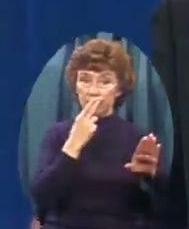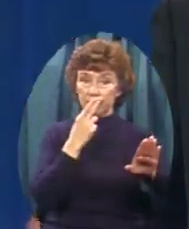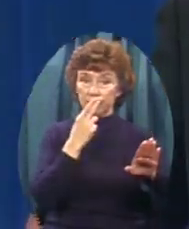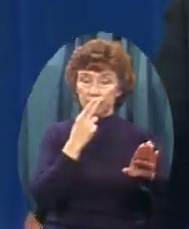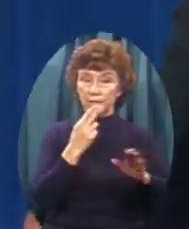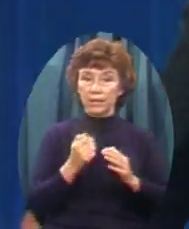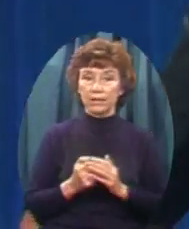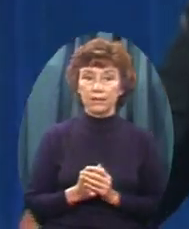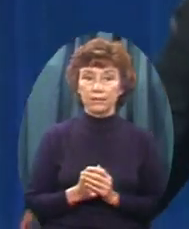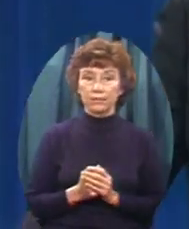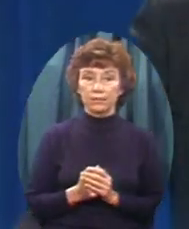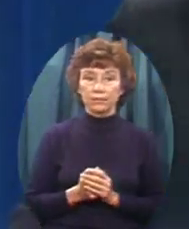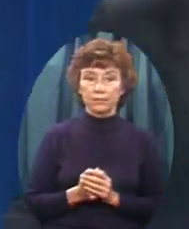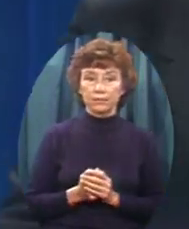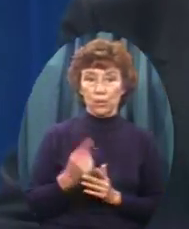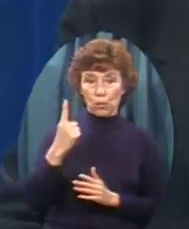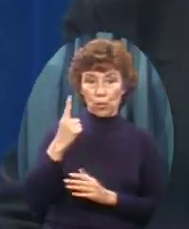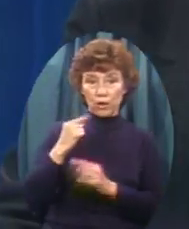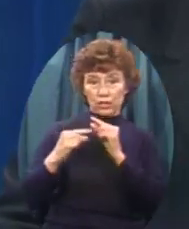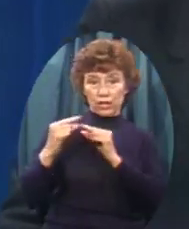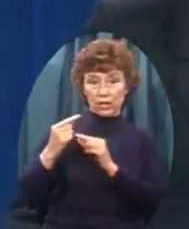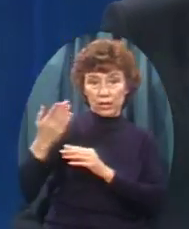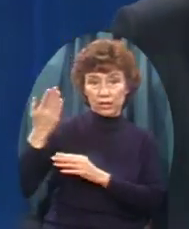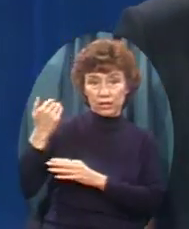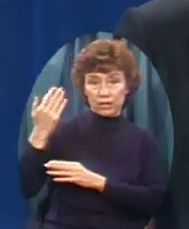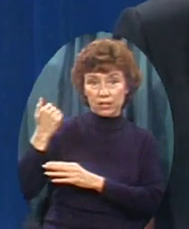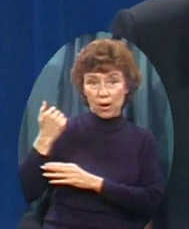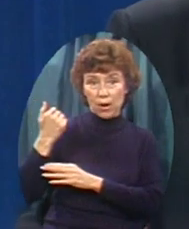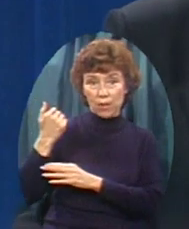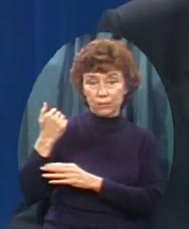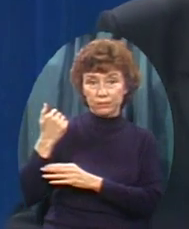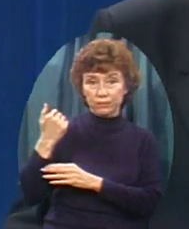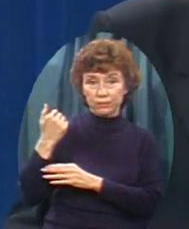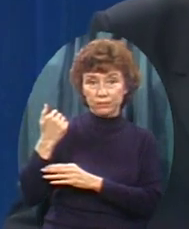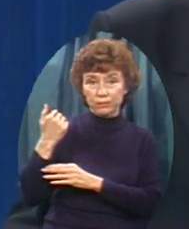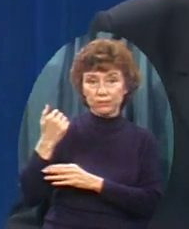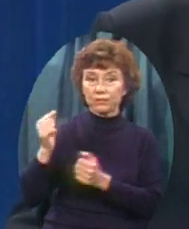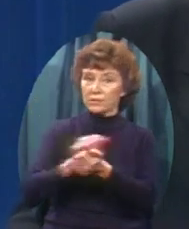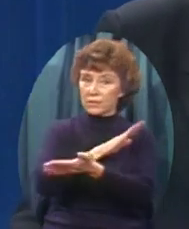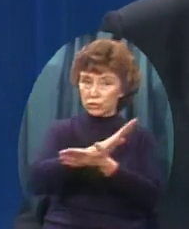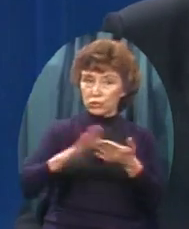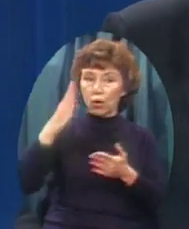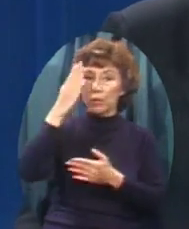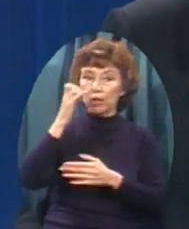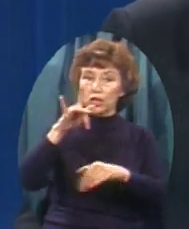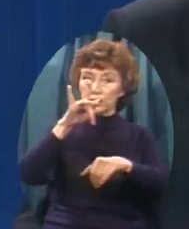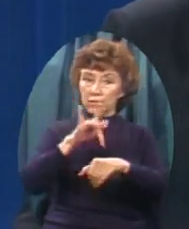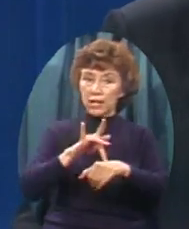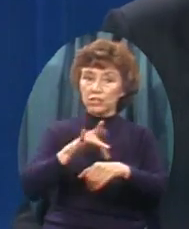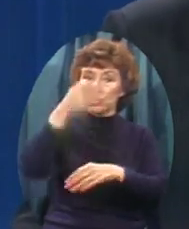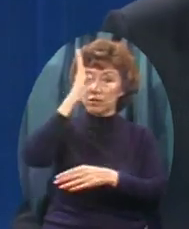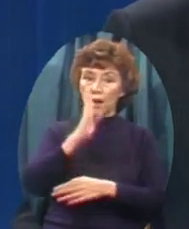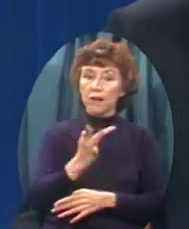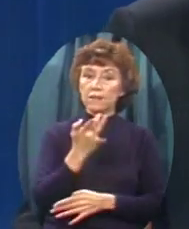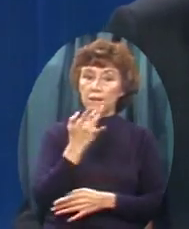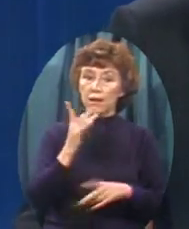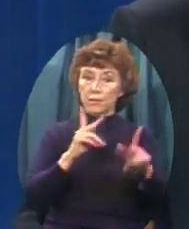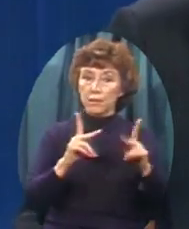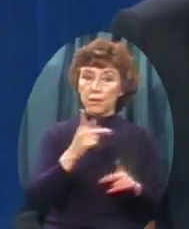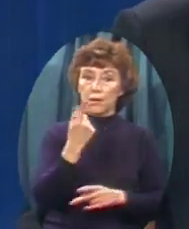of the Philistines A generation ago Was wiped out Because they touched The apple of God's eye You can be sure of this That the Soviets